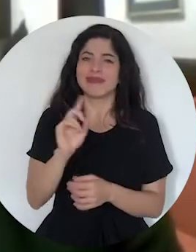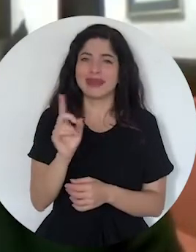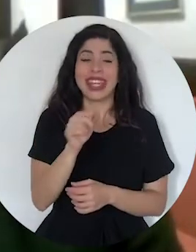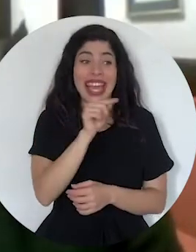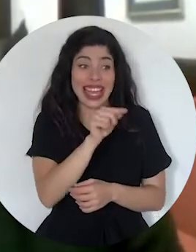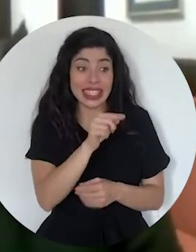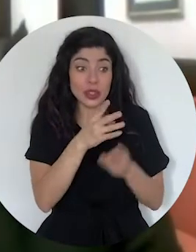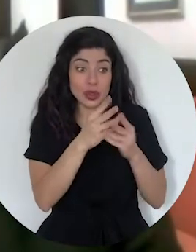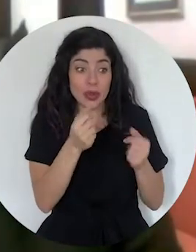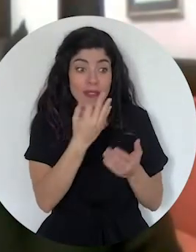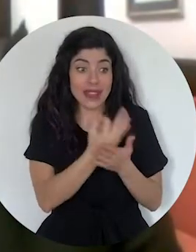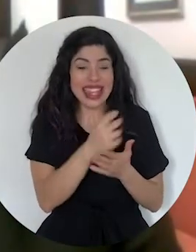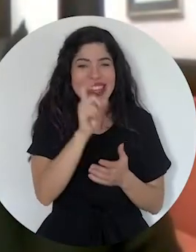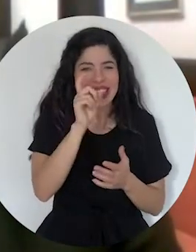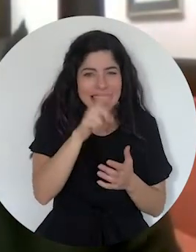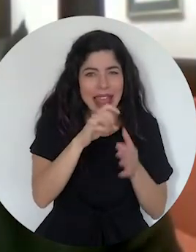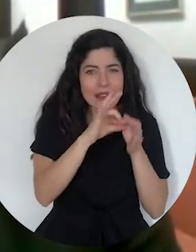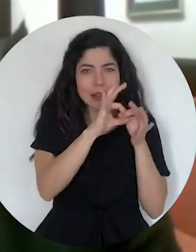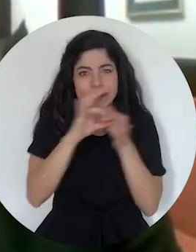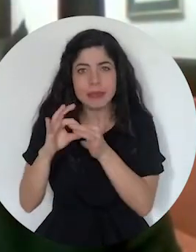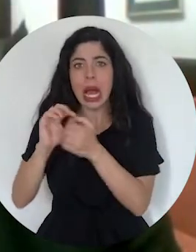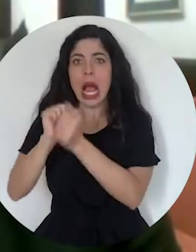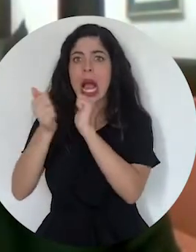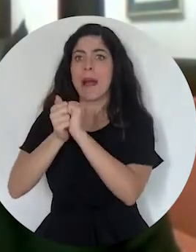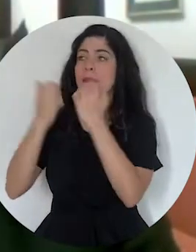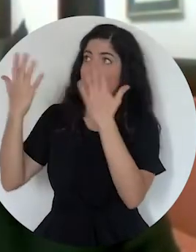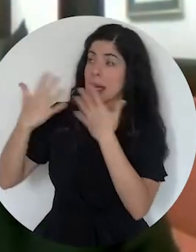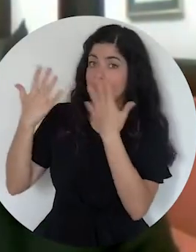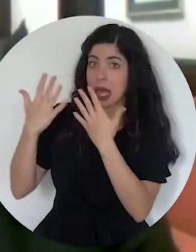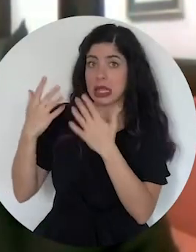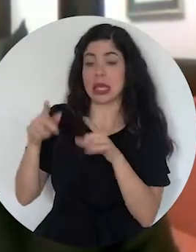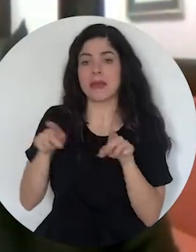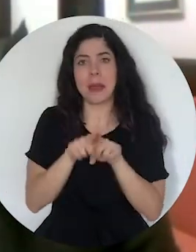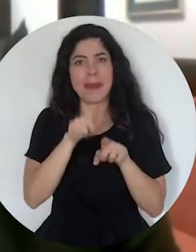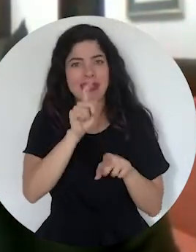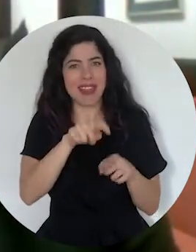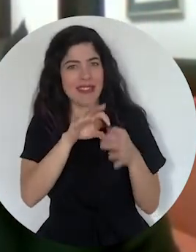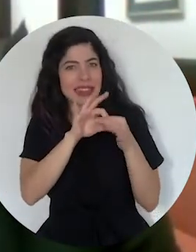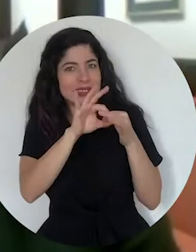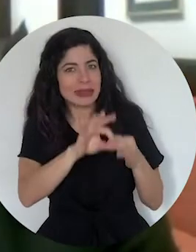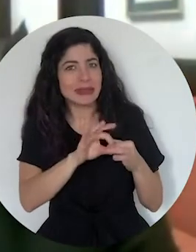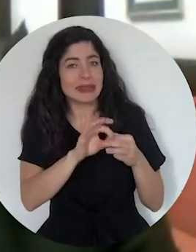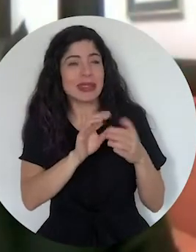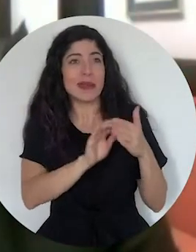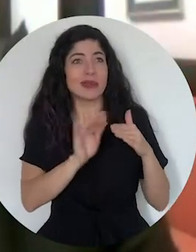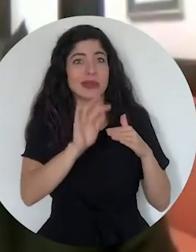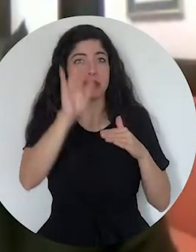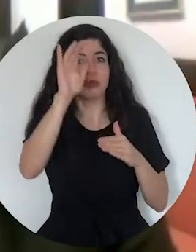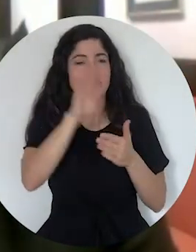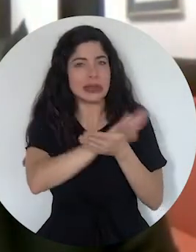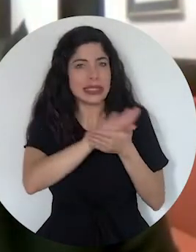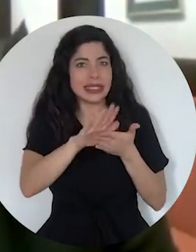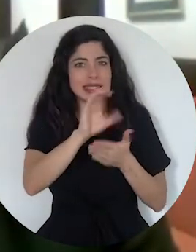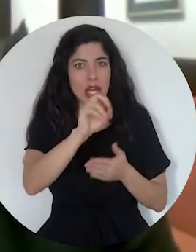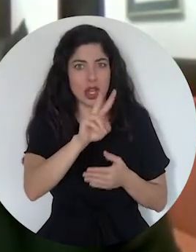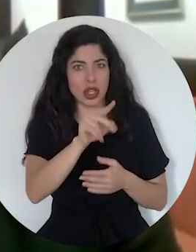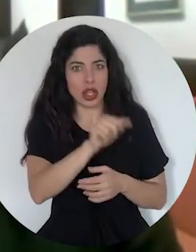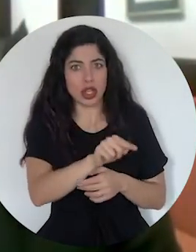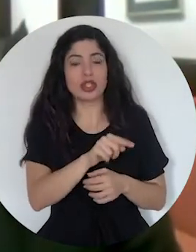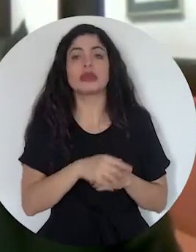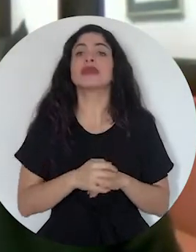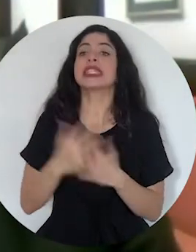It has to deal with climate change, it has to deal with decarbonization,